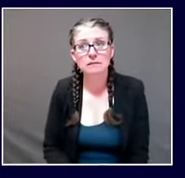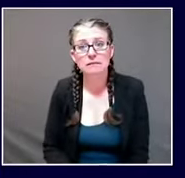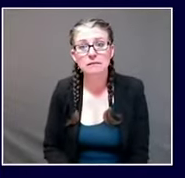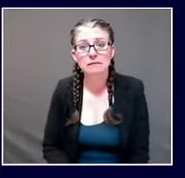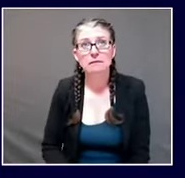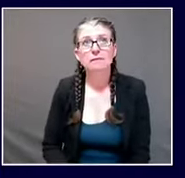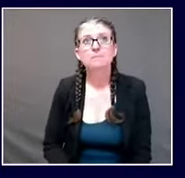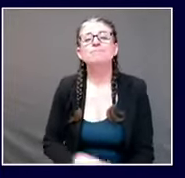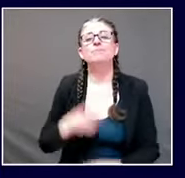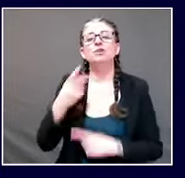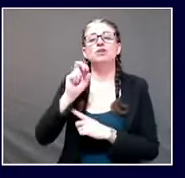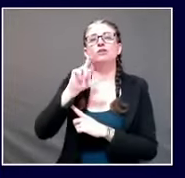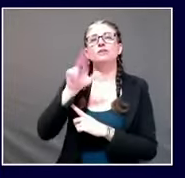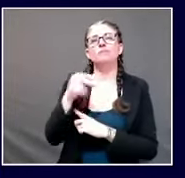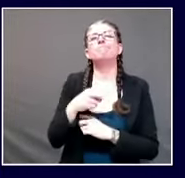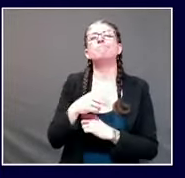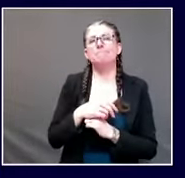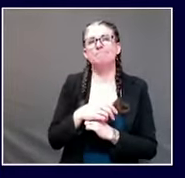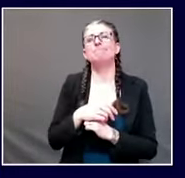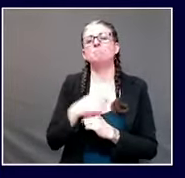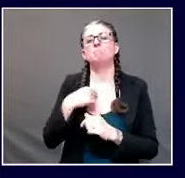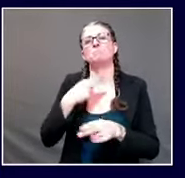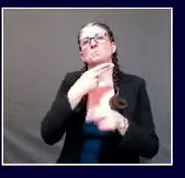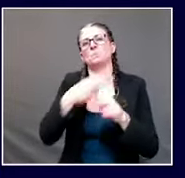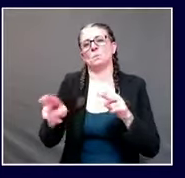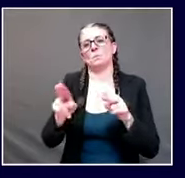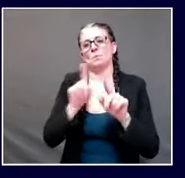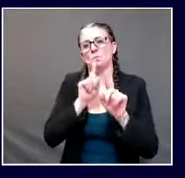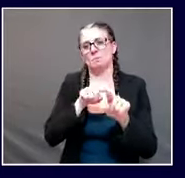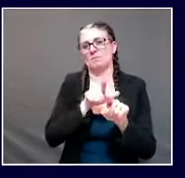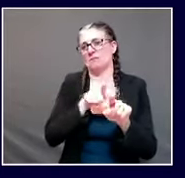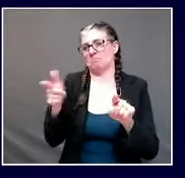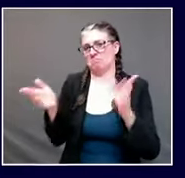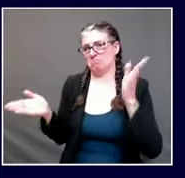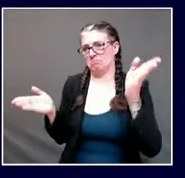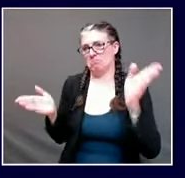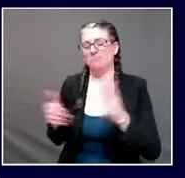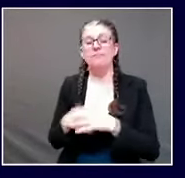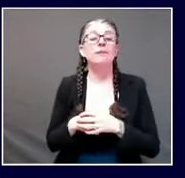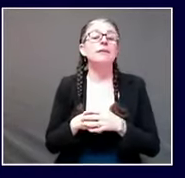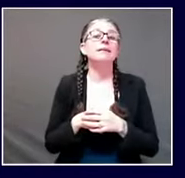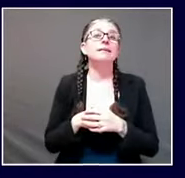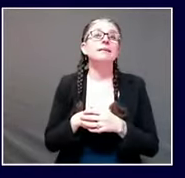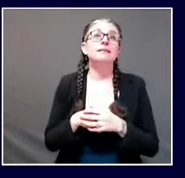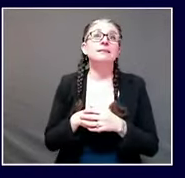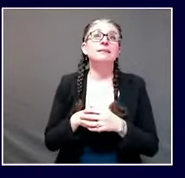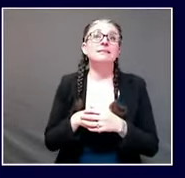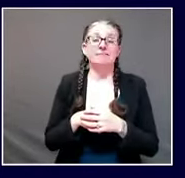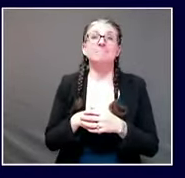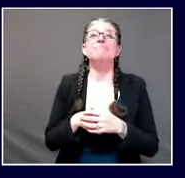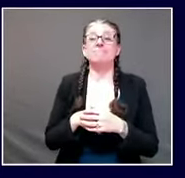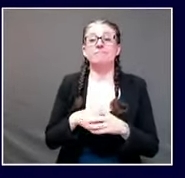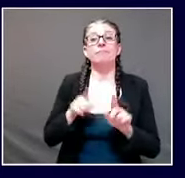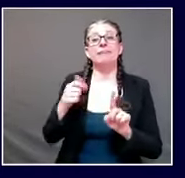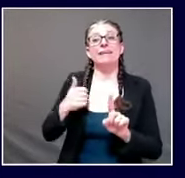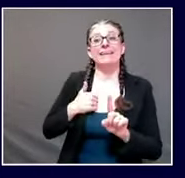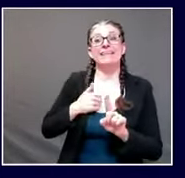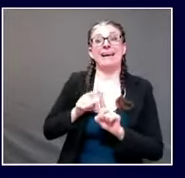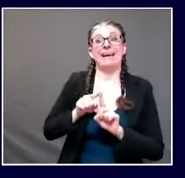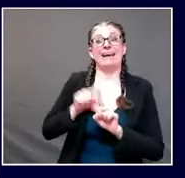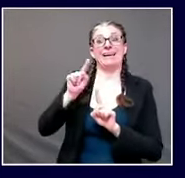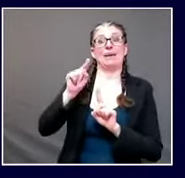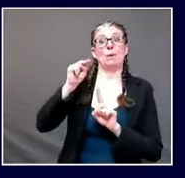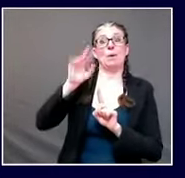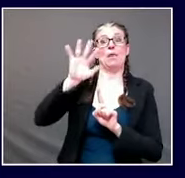then it opened it up as well um as to the maritimes i too have been keeping very close tabs on how things are unfolding